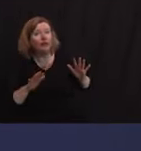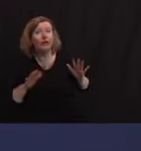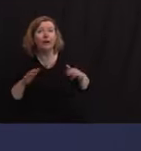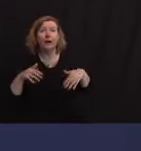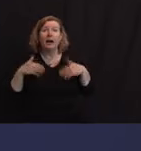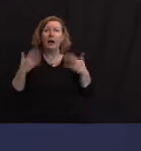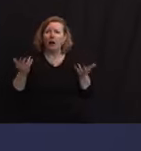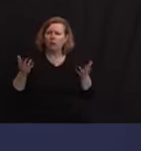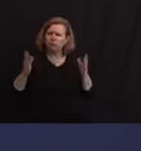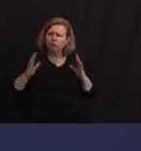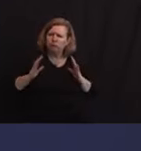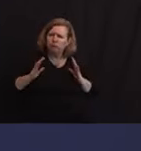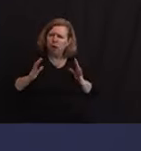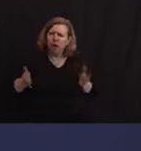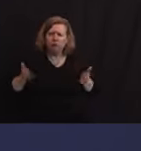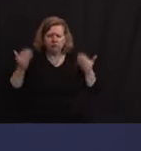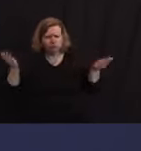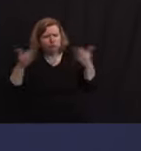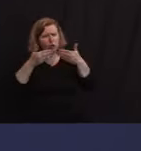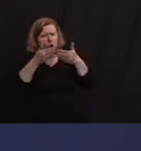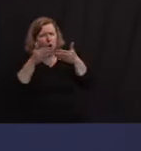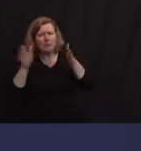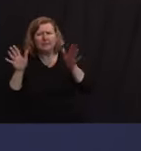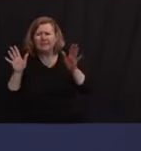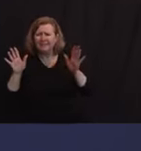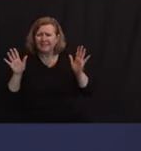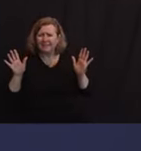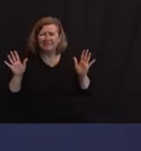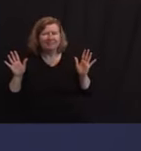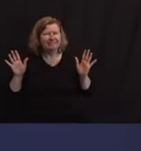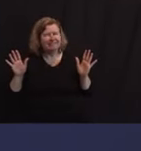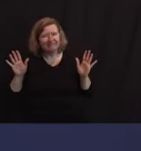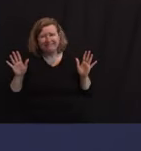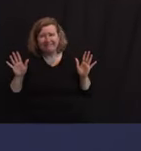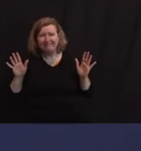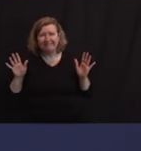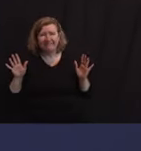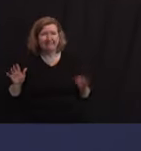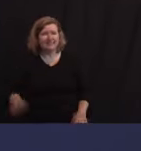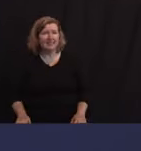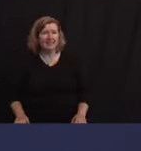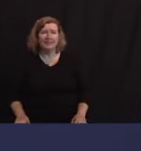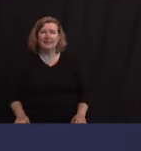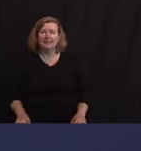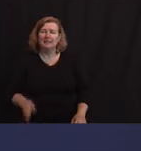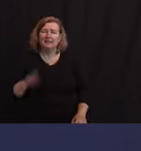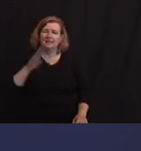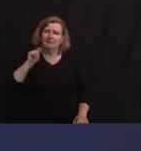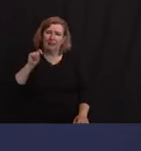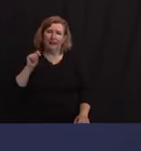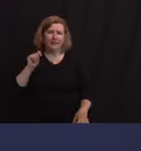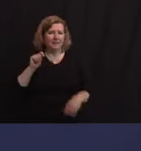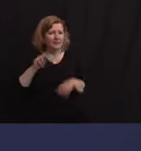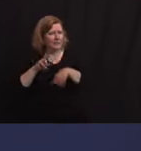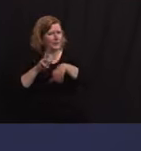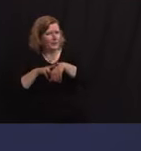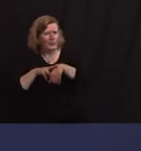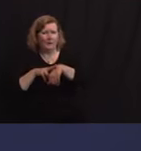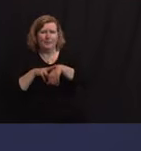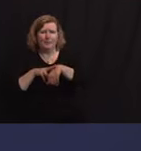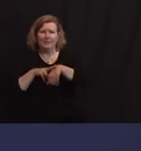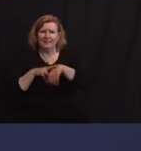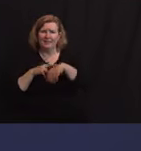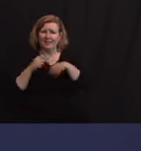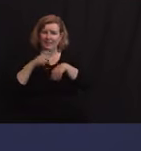in the year as it relates to a pandemic. I love how we're situated in normal times. Our density, our